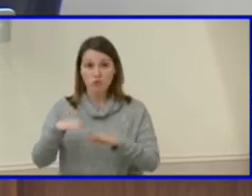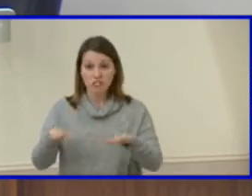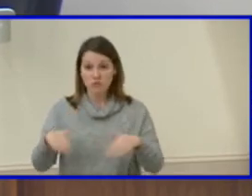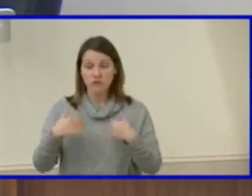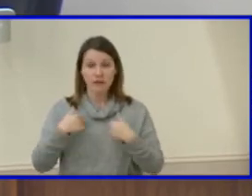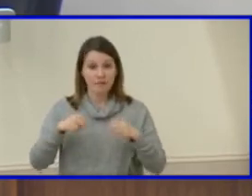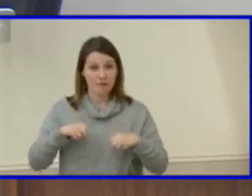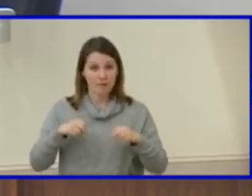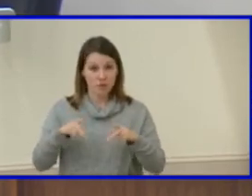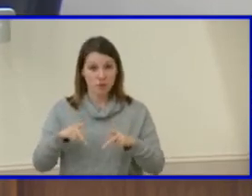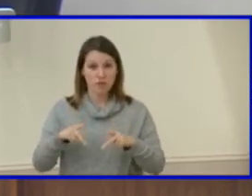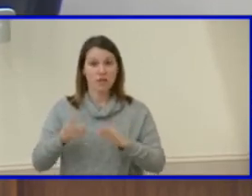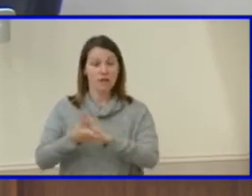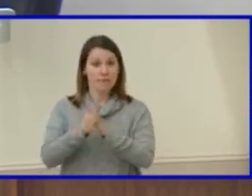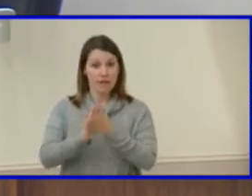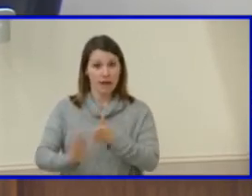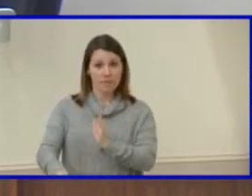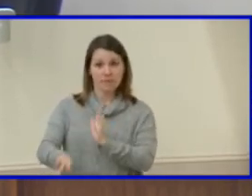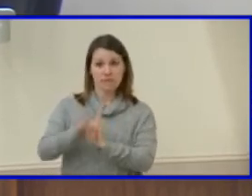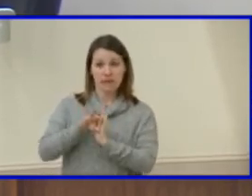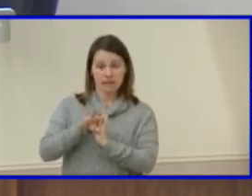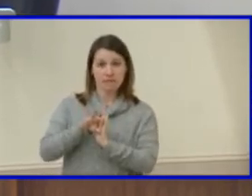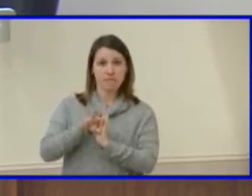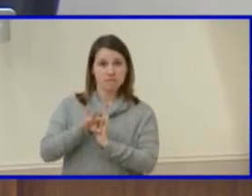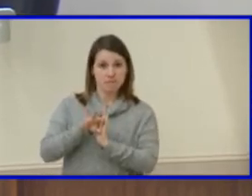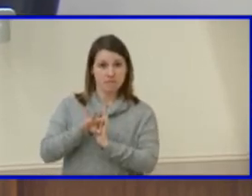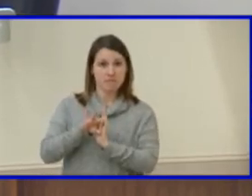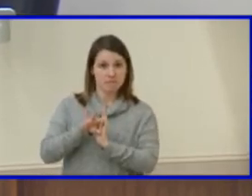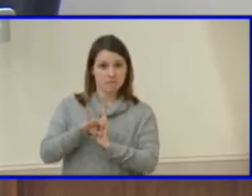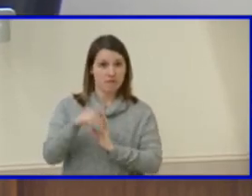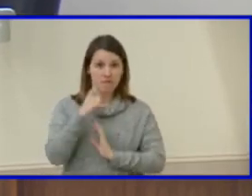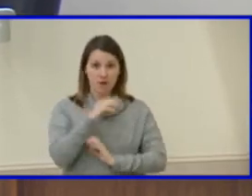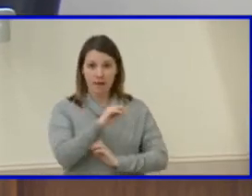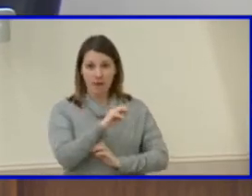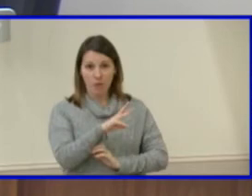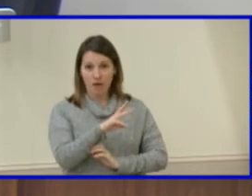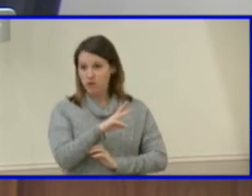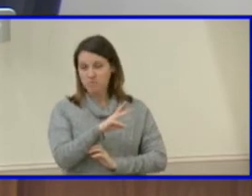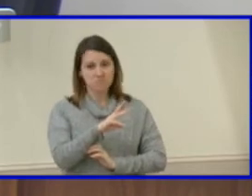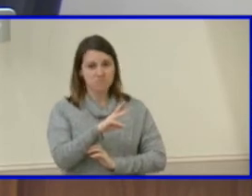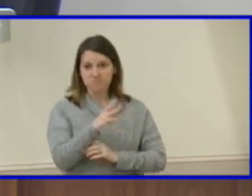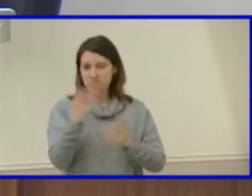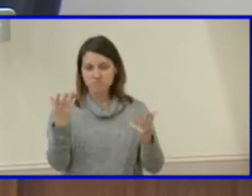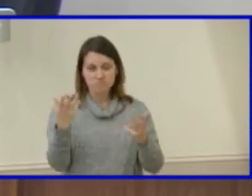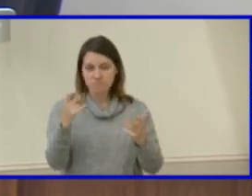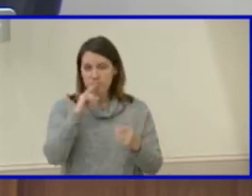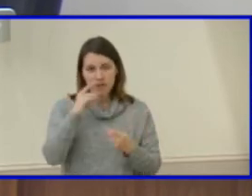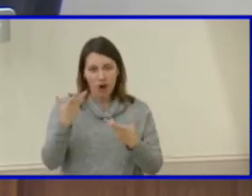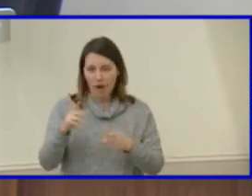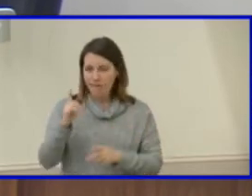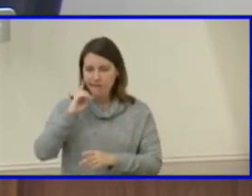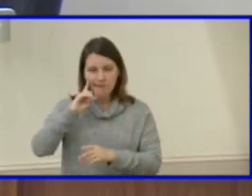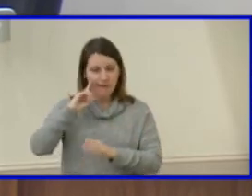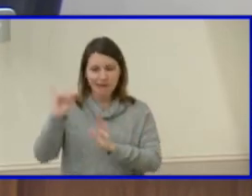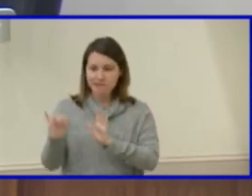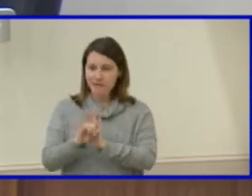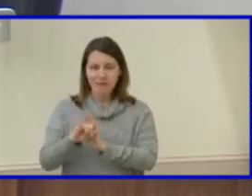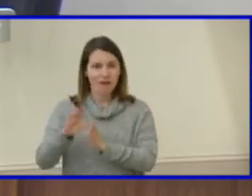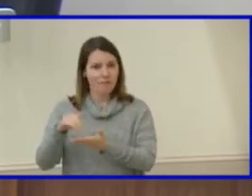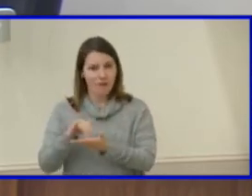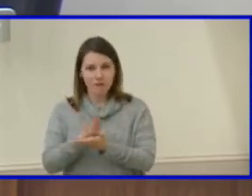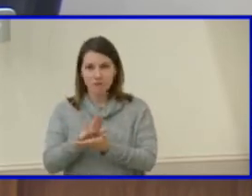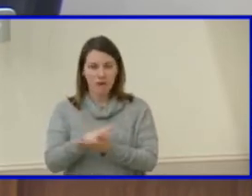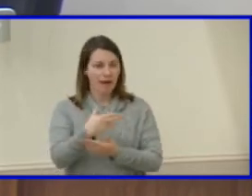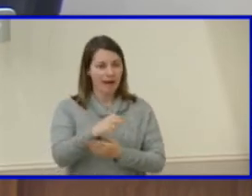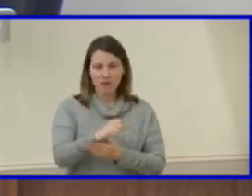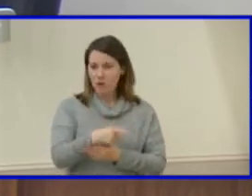to get selected, you know, at, for, for Maggie Walker, given that we've already identified middle school and high school, that we